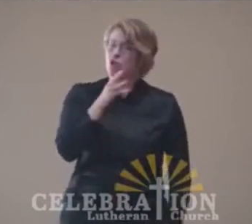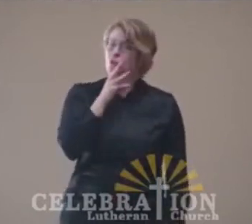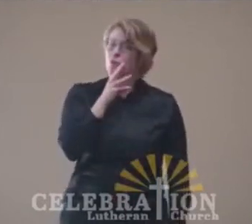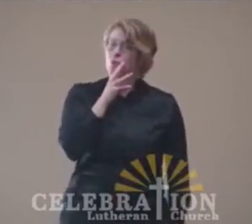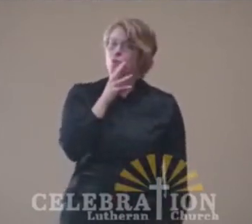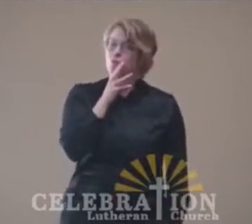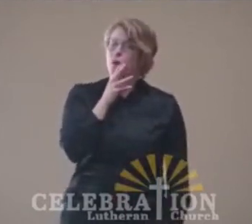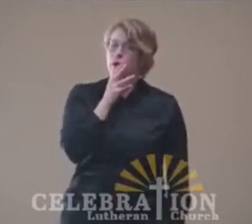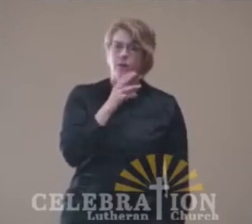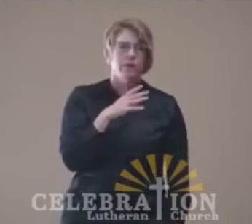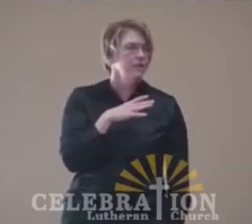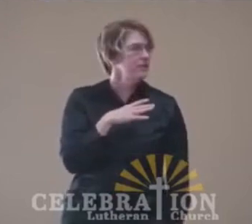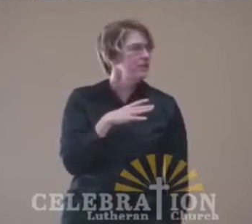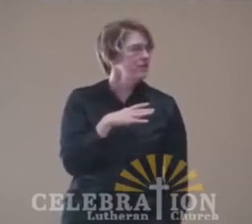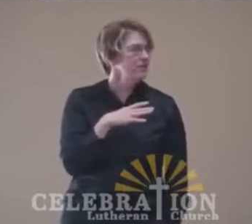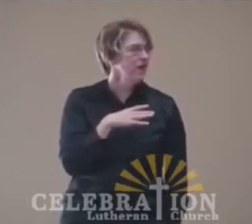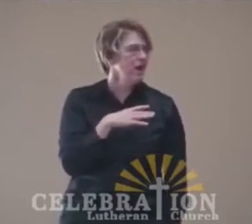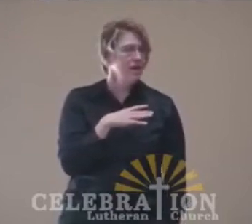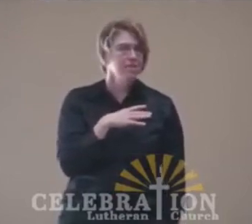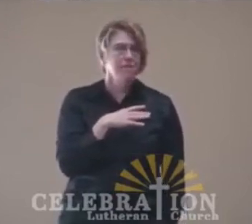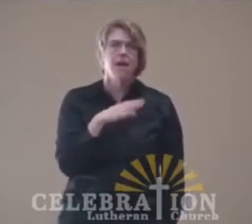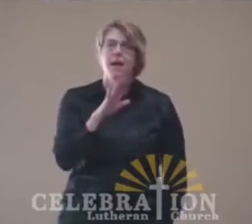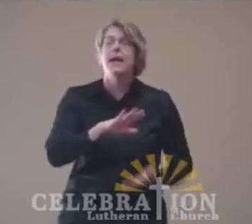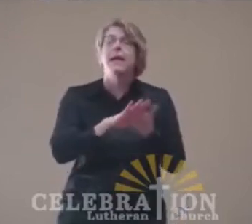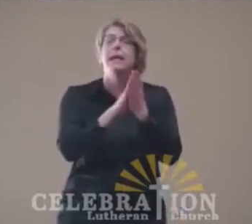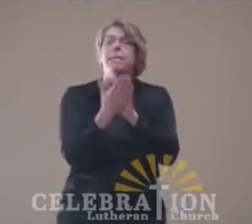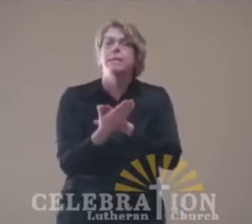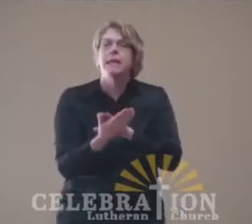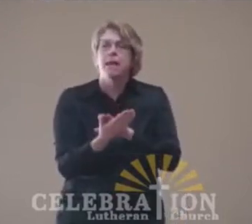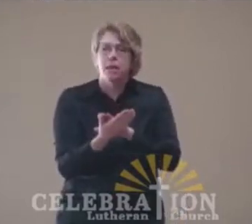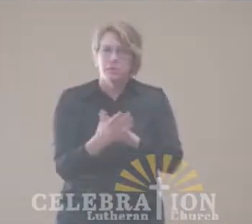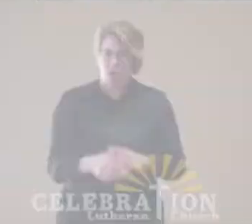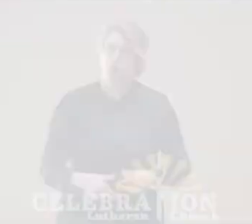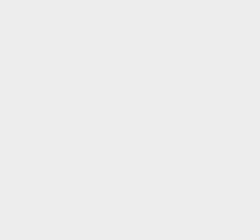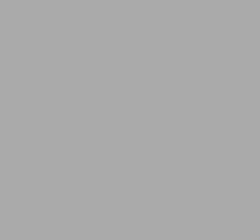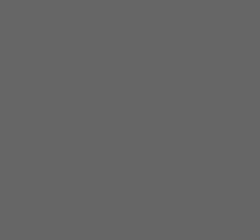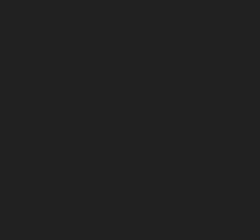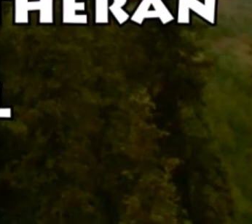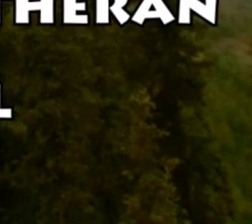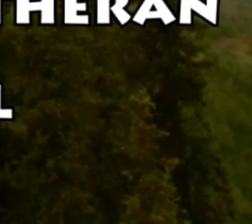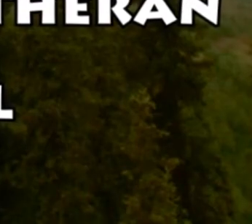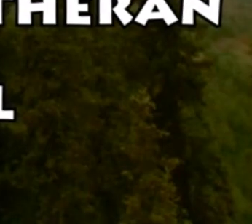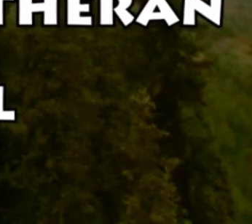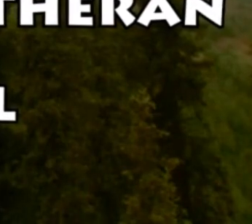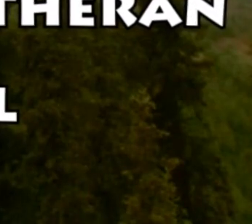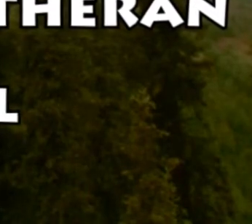The water is the water of life. Amen.